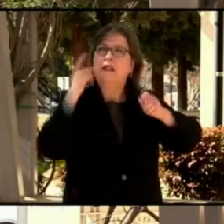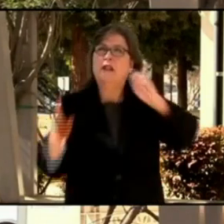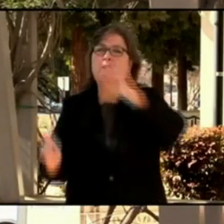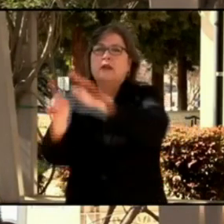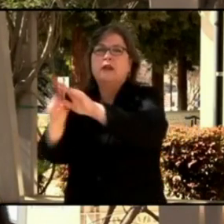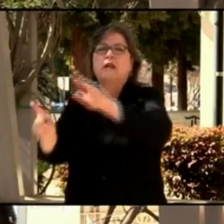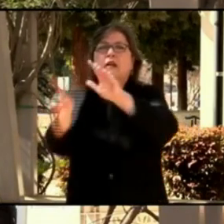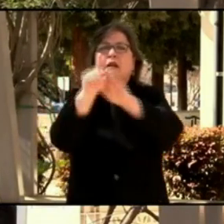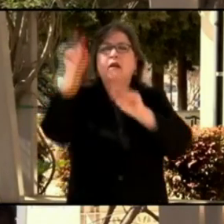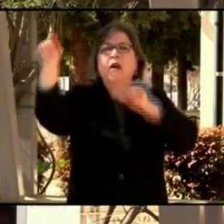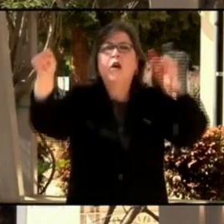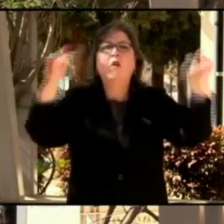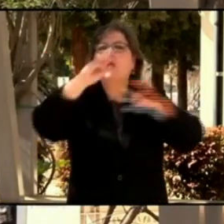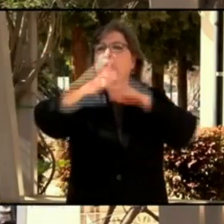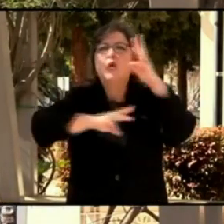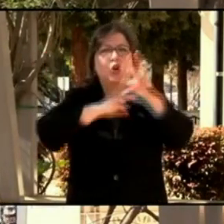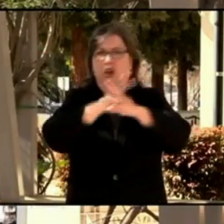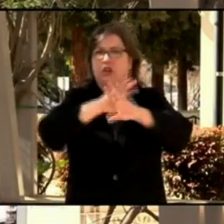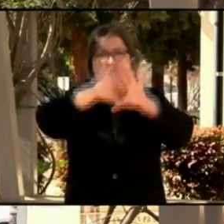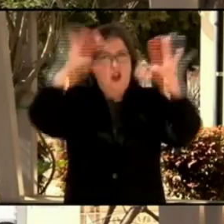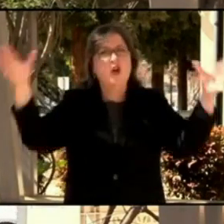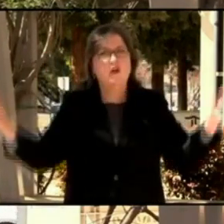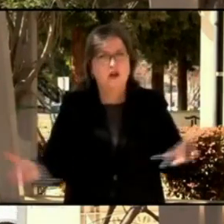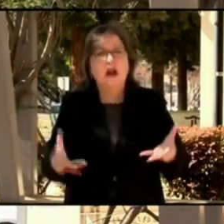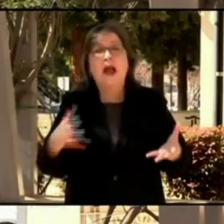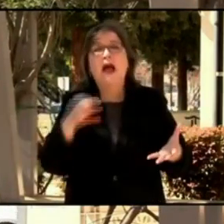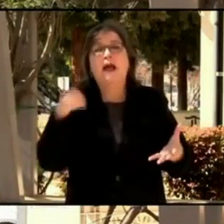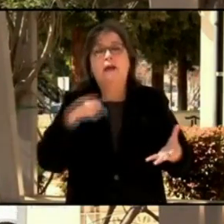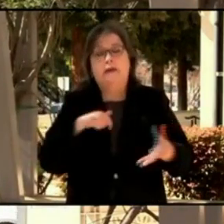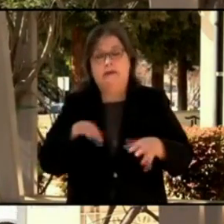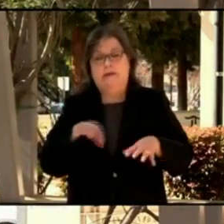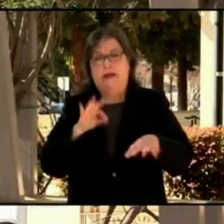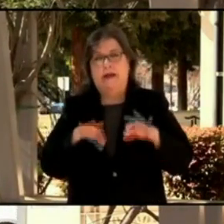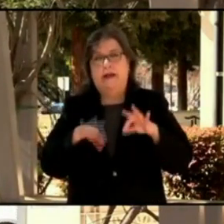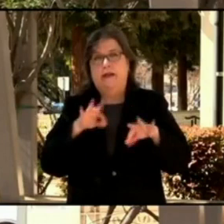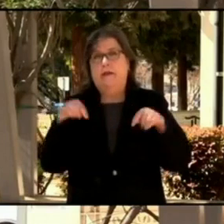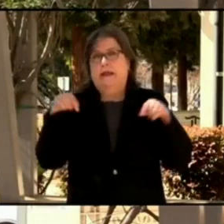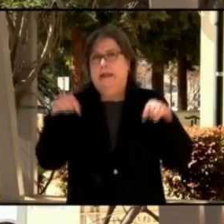documented are circulating here in our county.